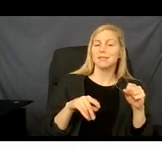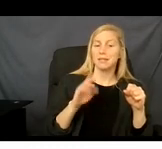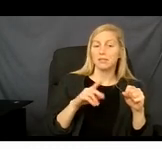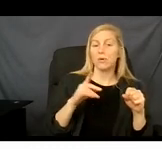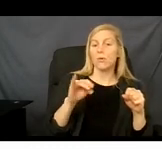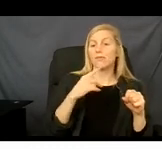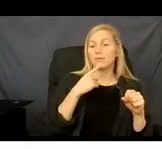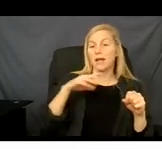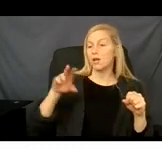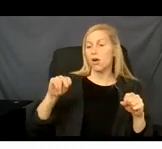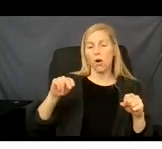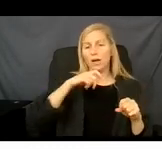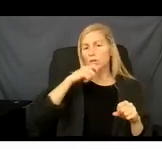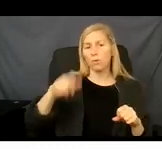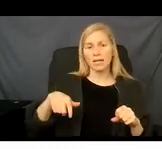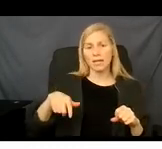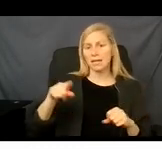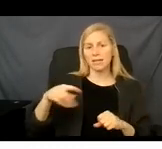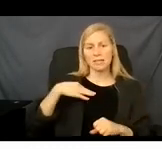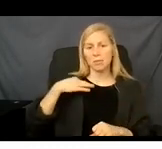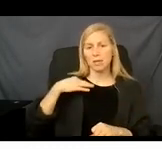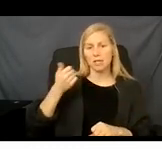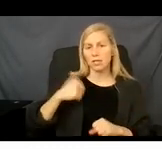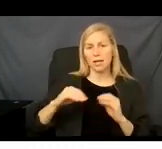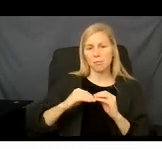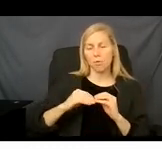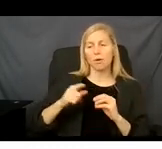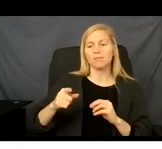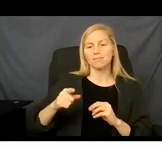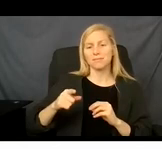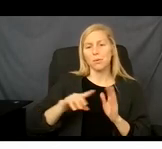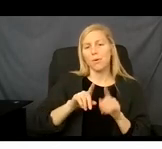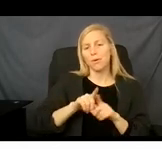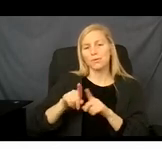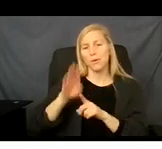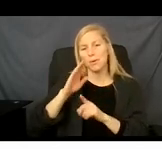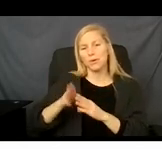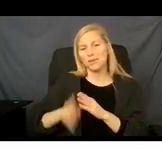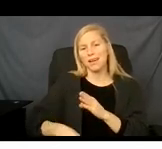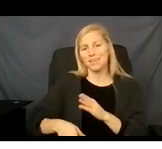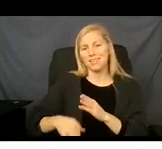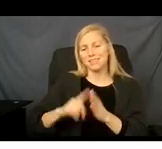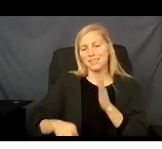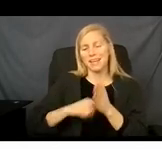no, I do not need coverage on this application any longer. That would also end your Medicaid coverage.